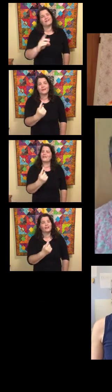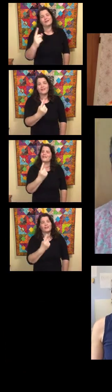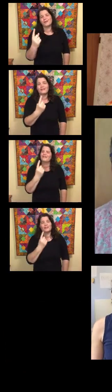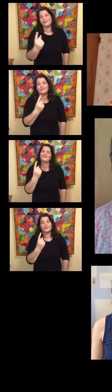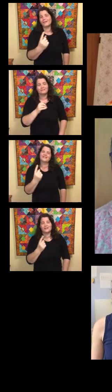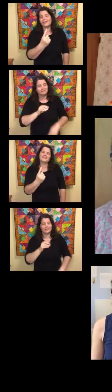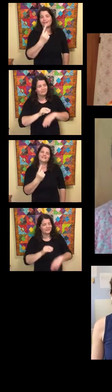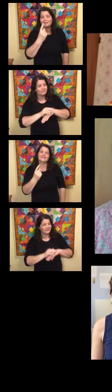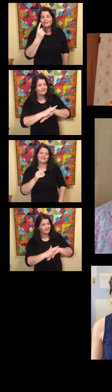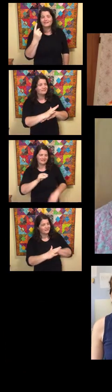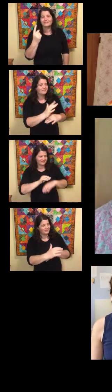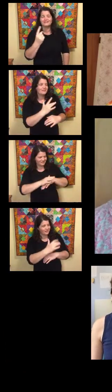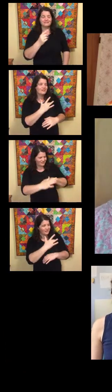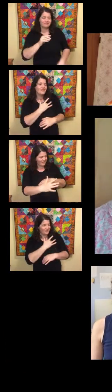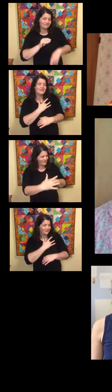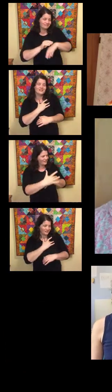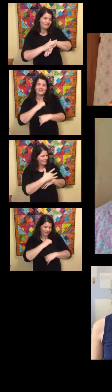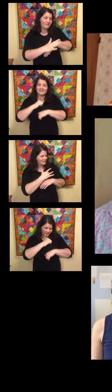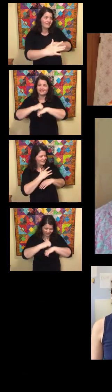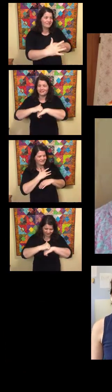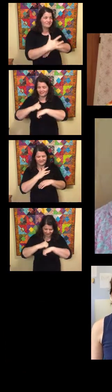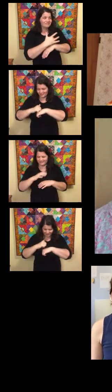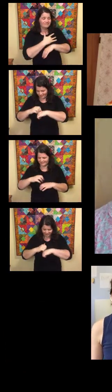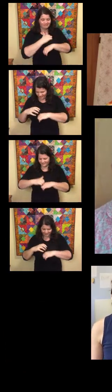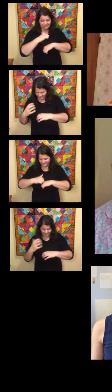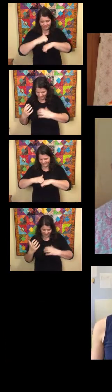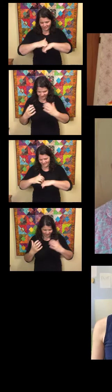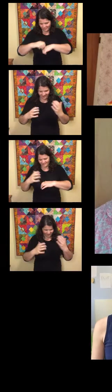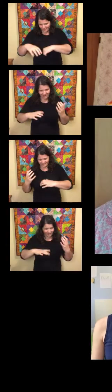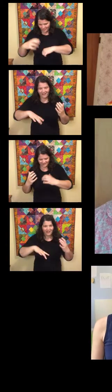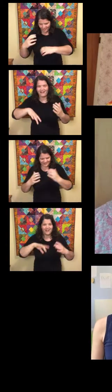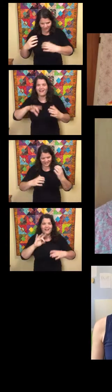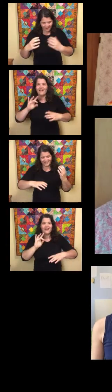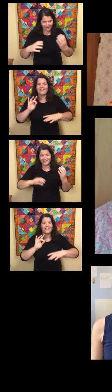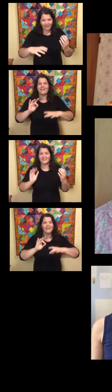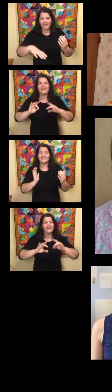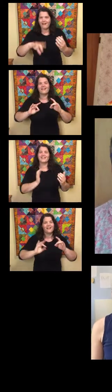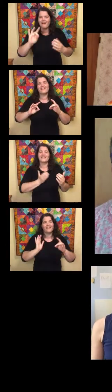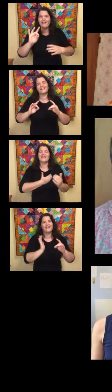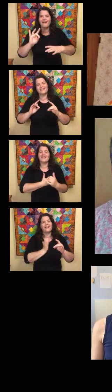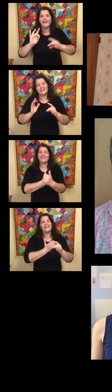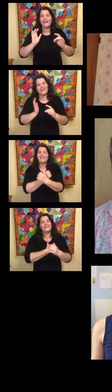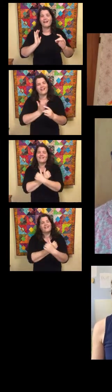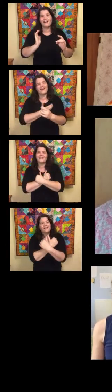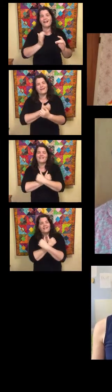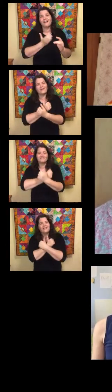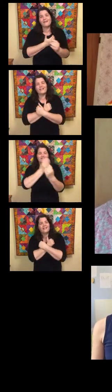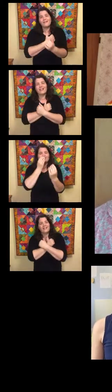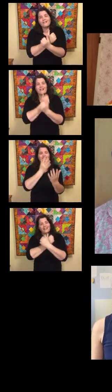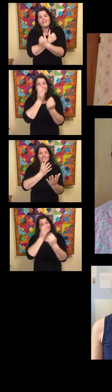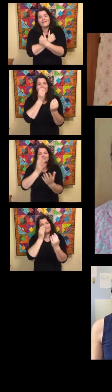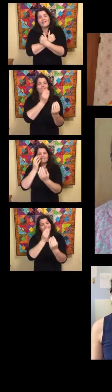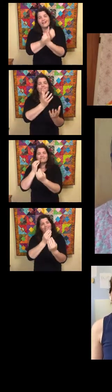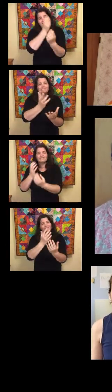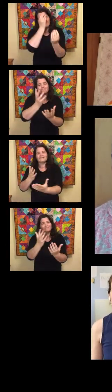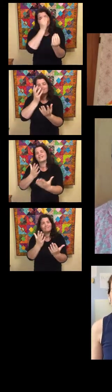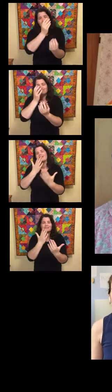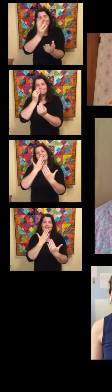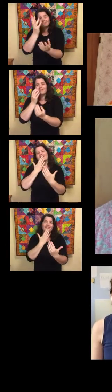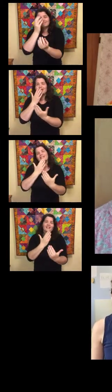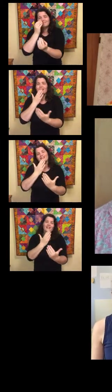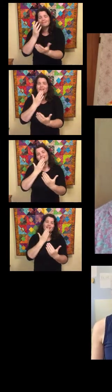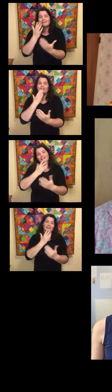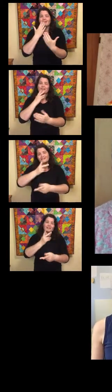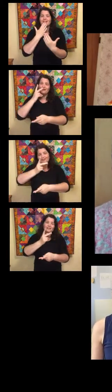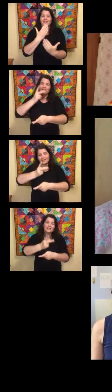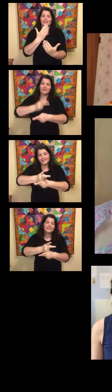never go alone, changing hearts and turning stones. Share a part of us so others